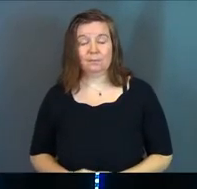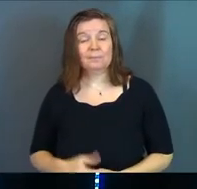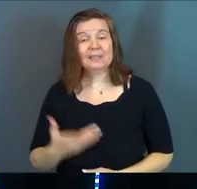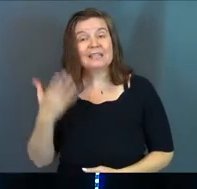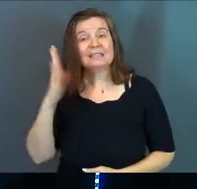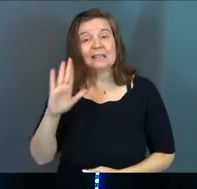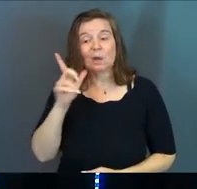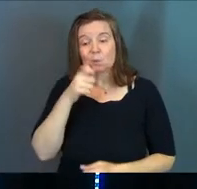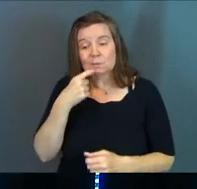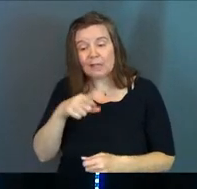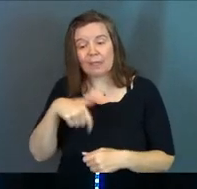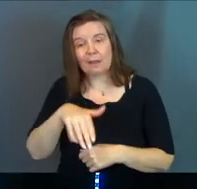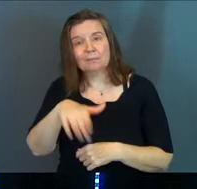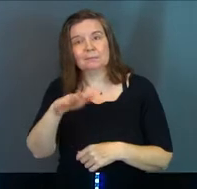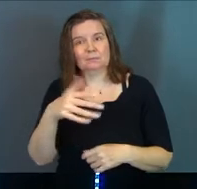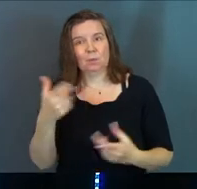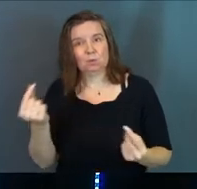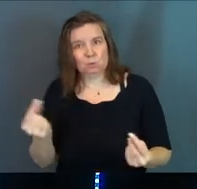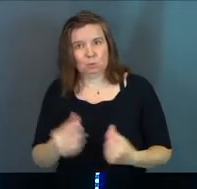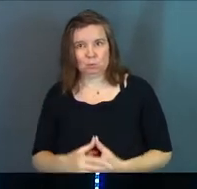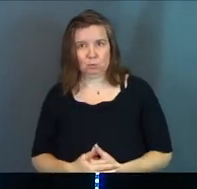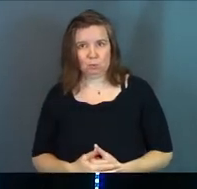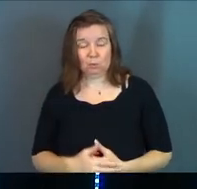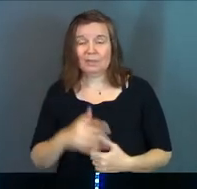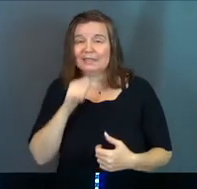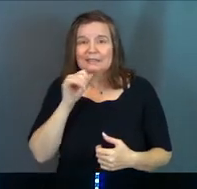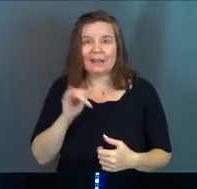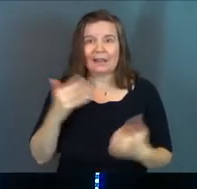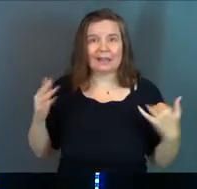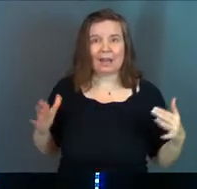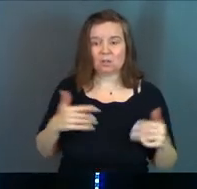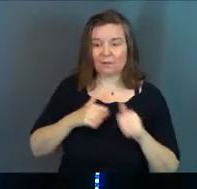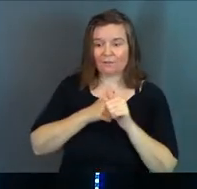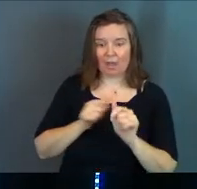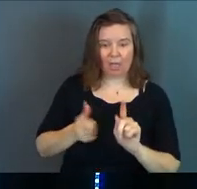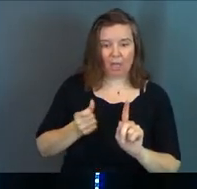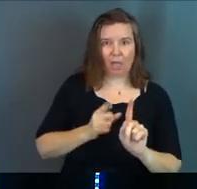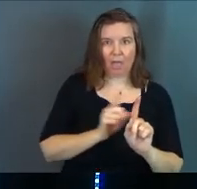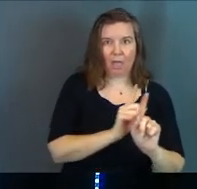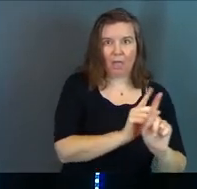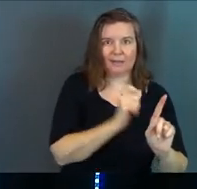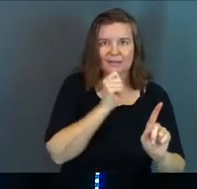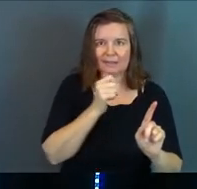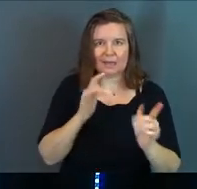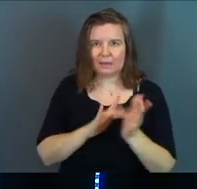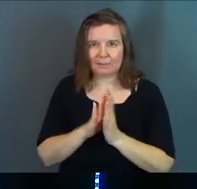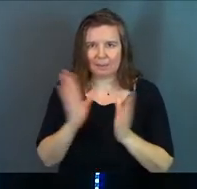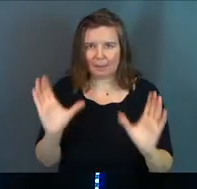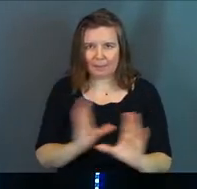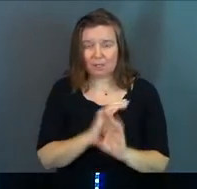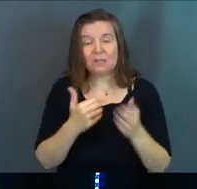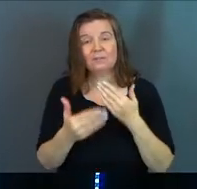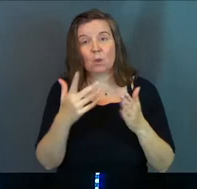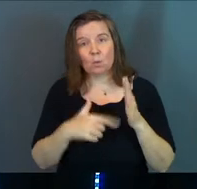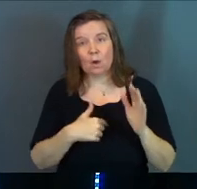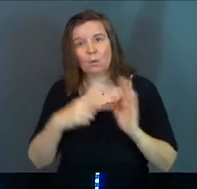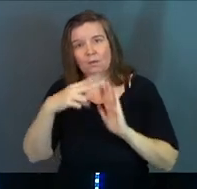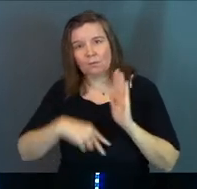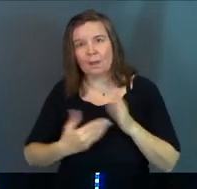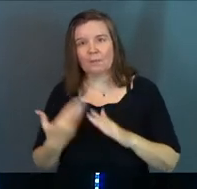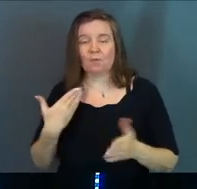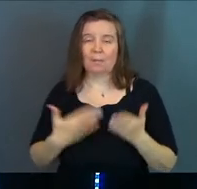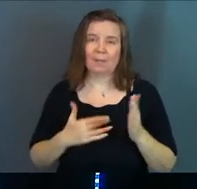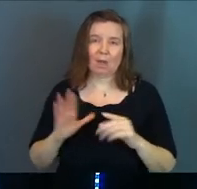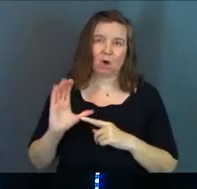It's God who tells them what to do. It's not like an angel follows me around. That's not the biblical picture, even though that's what we've read